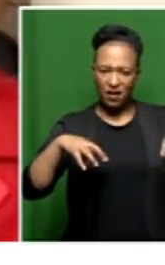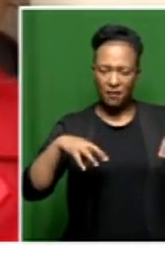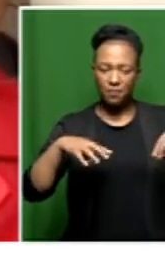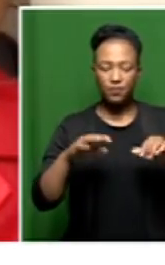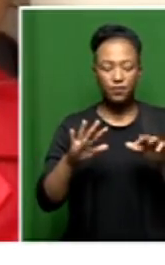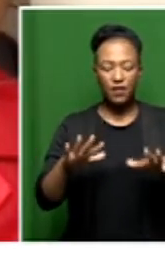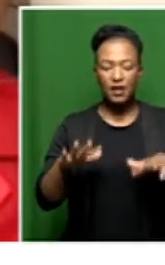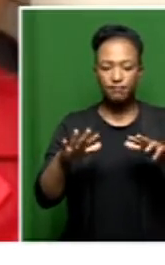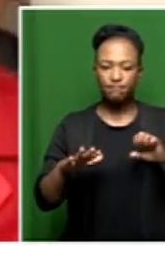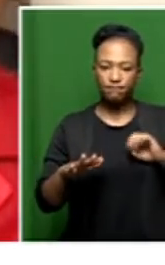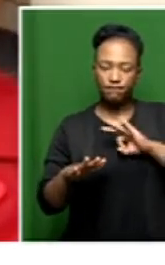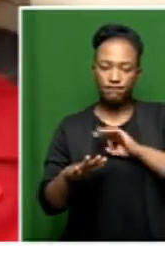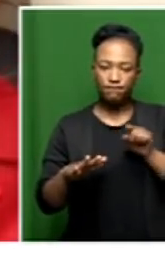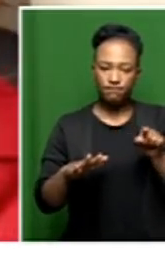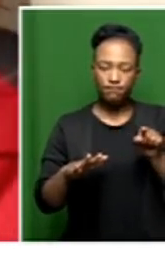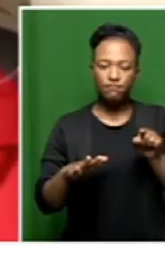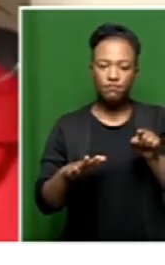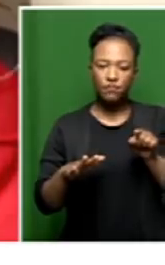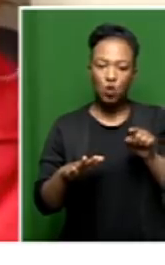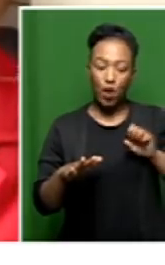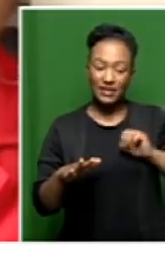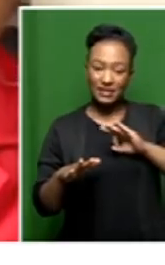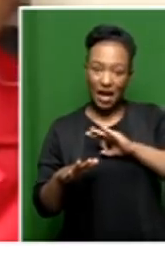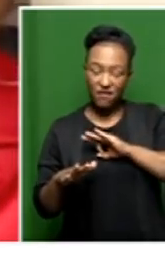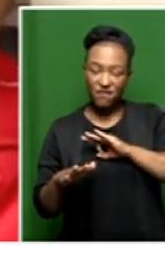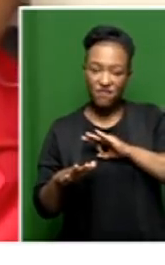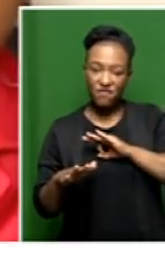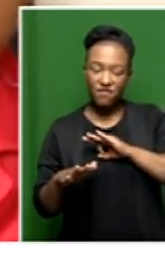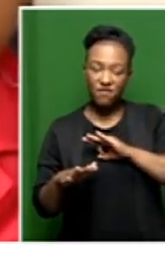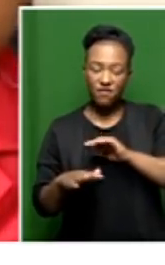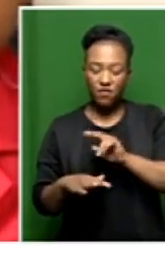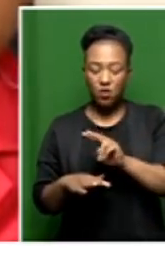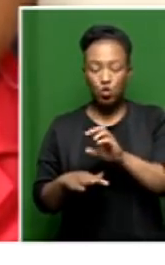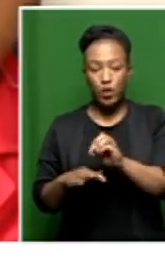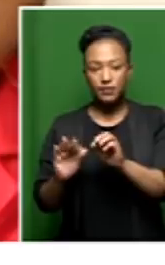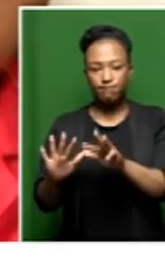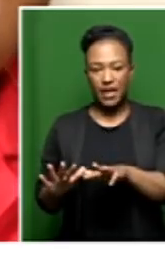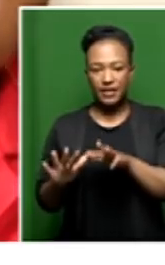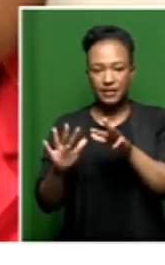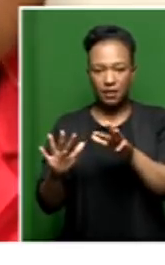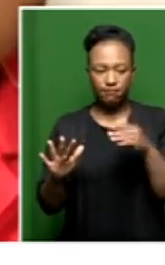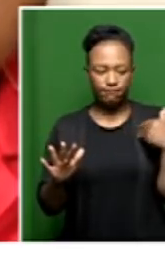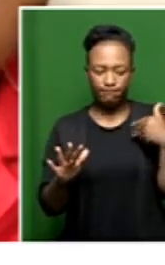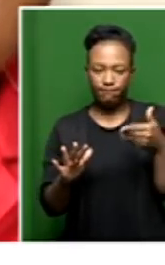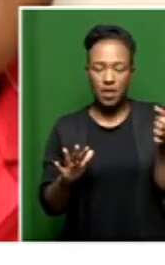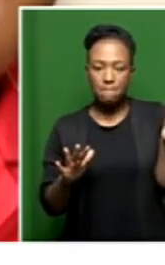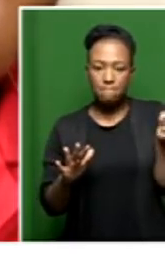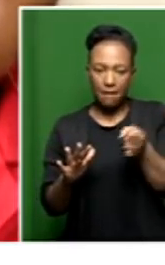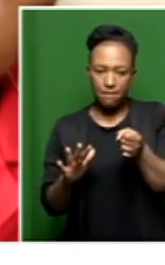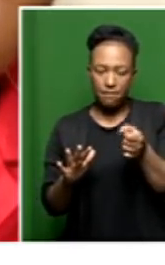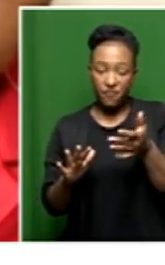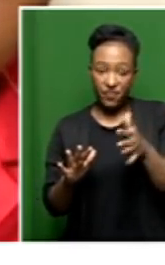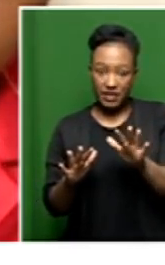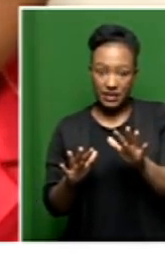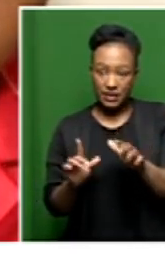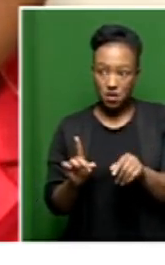employees were actually taken into service in 2019. So, as